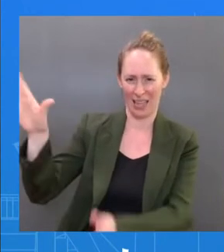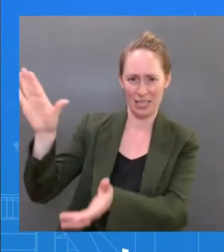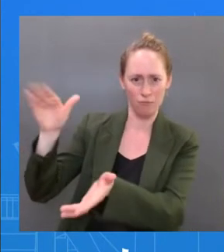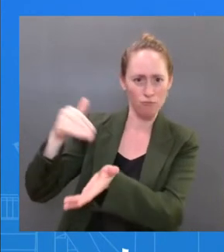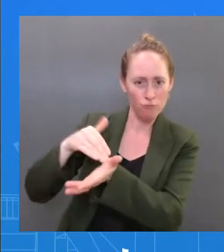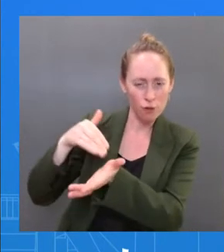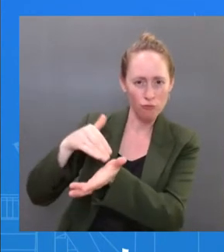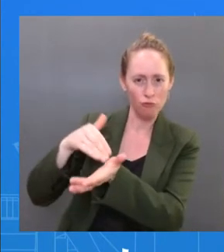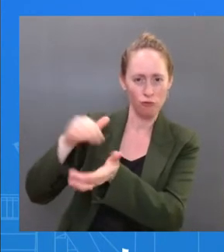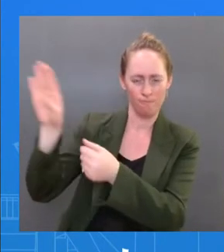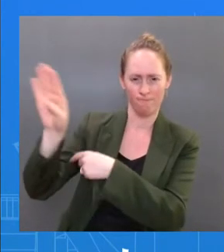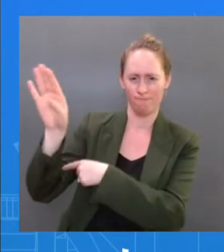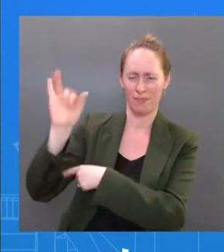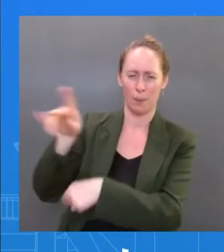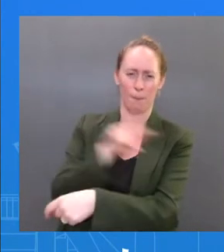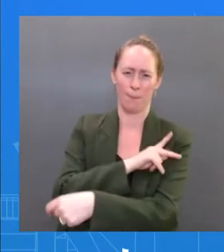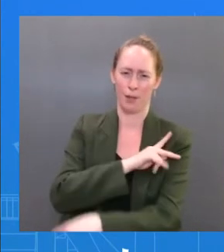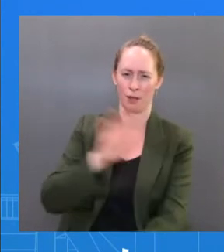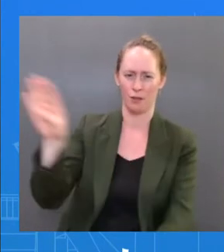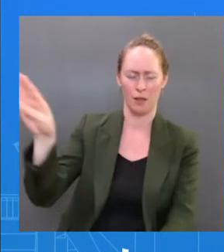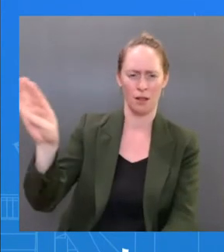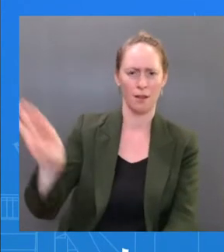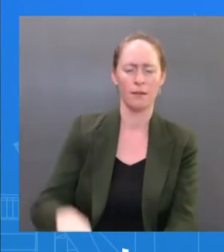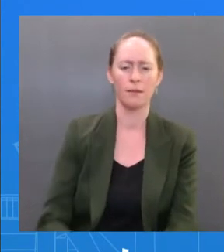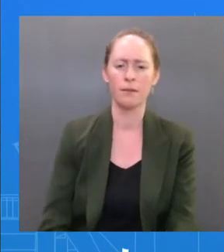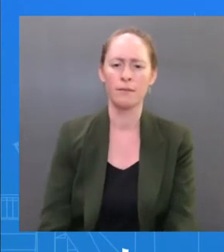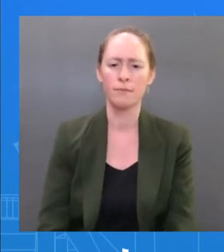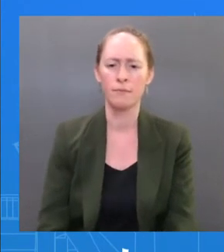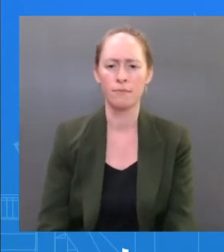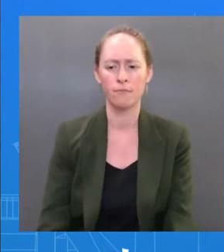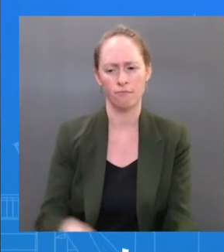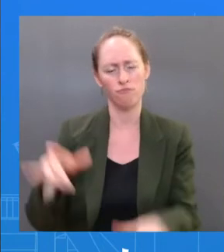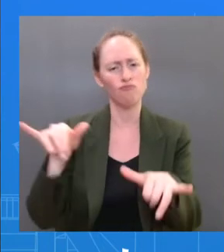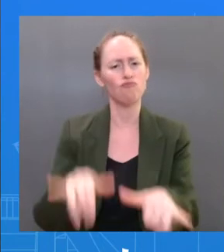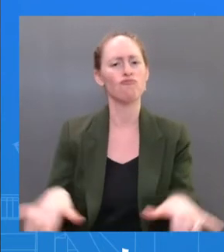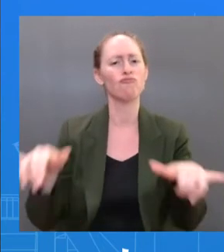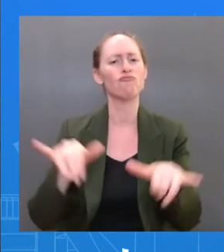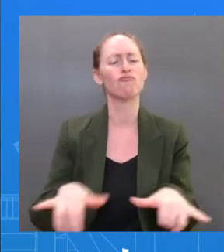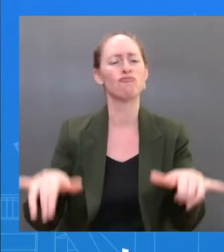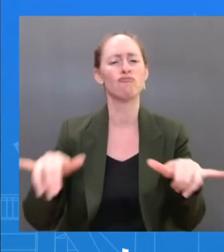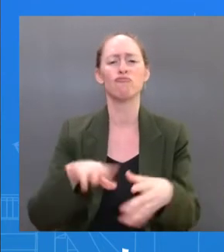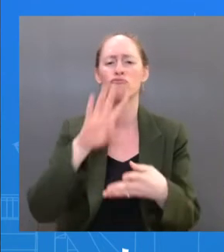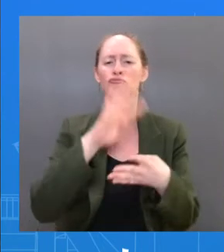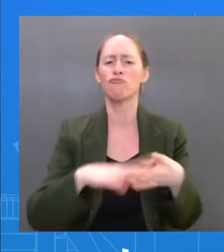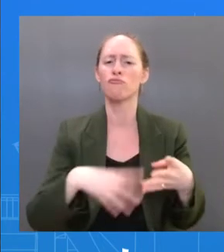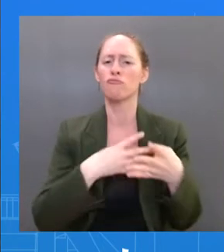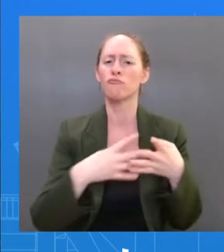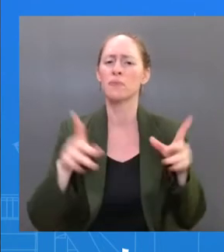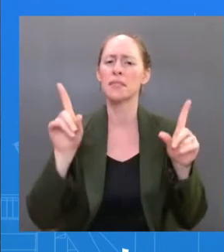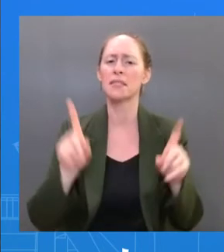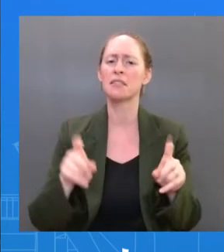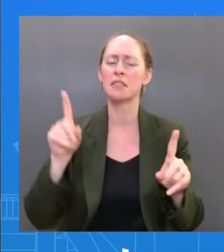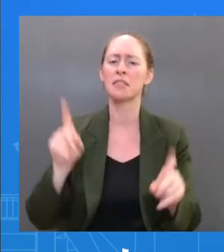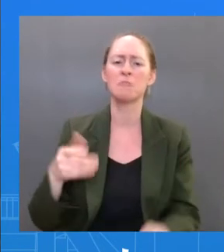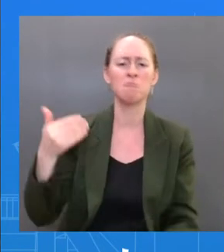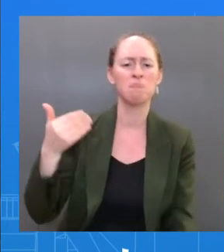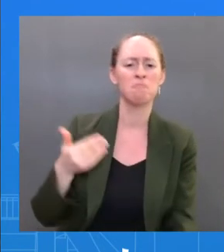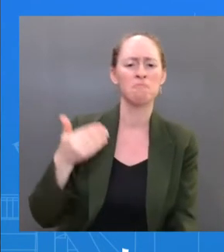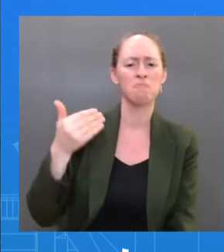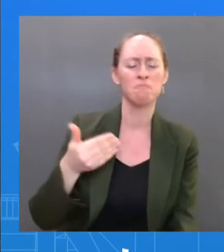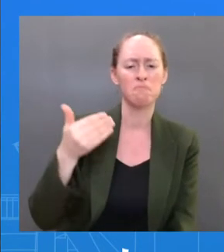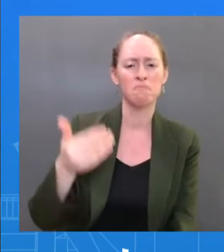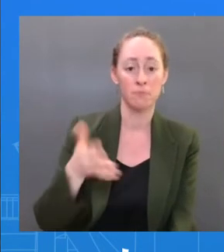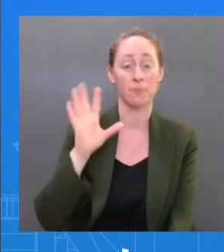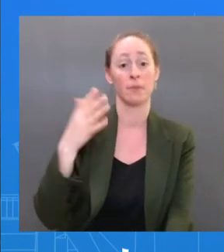we have spoken about before. We shared with all of you on Tuesday that he tested negative. And the reason why he —